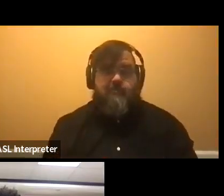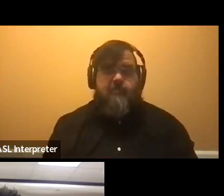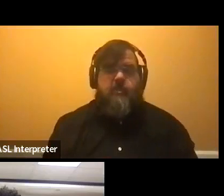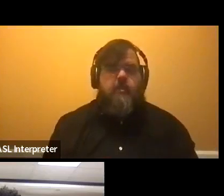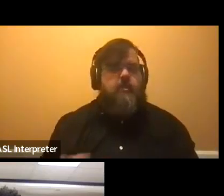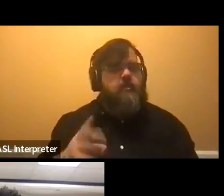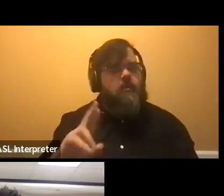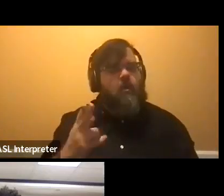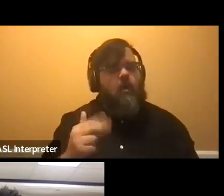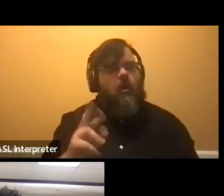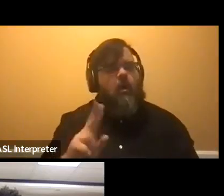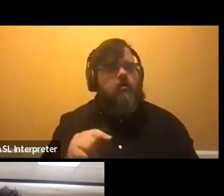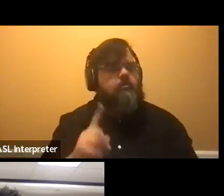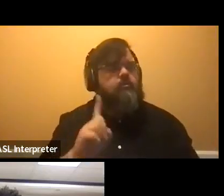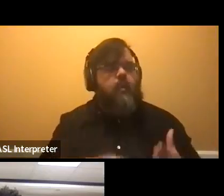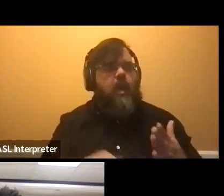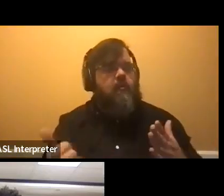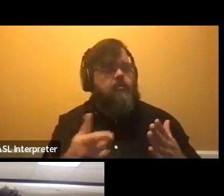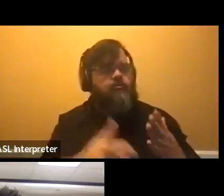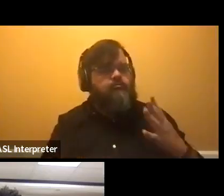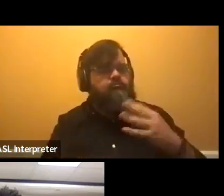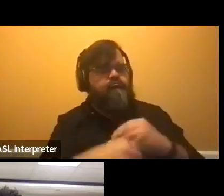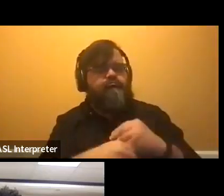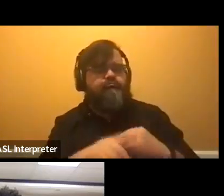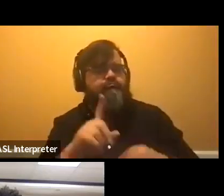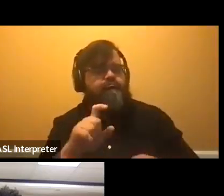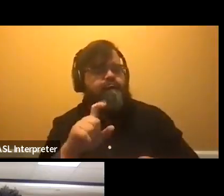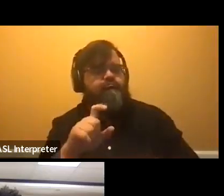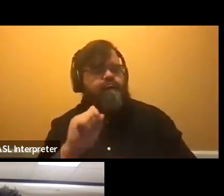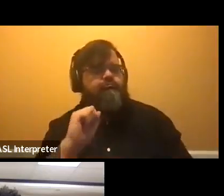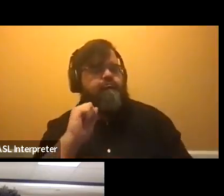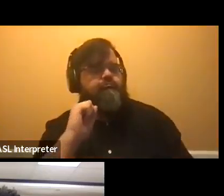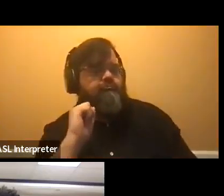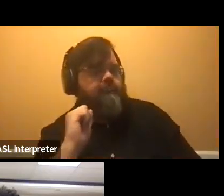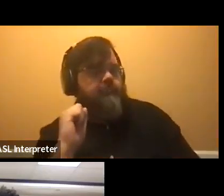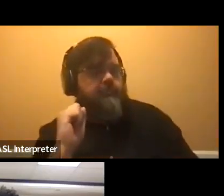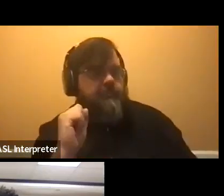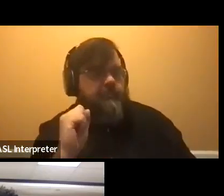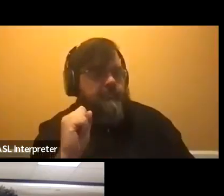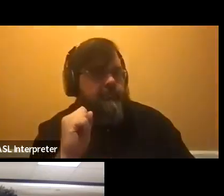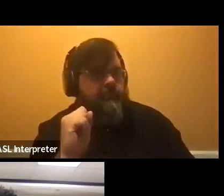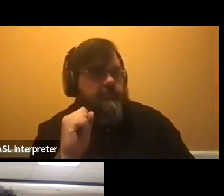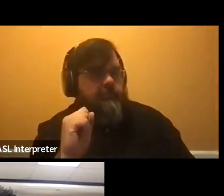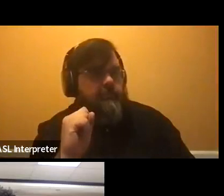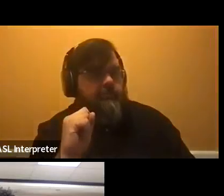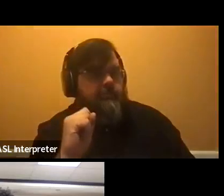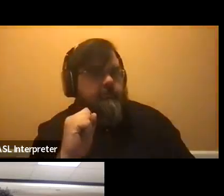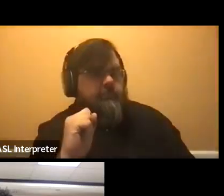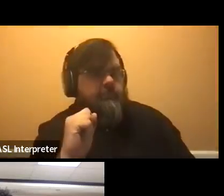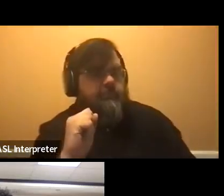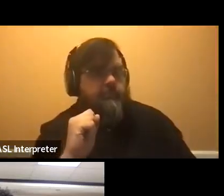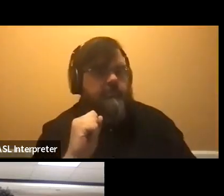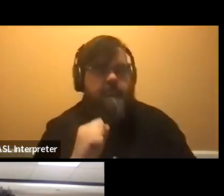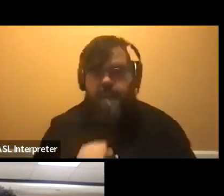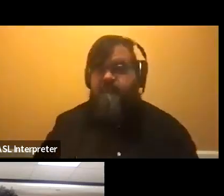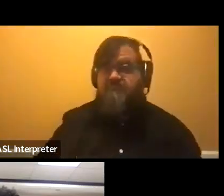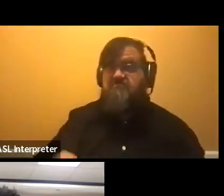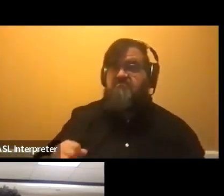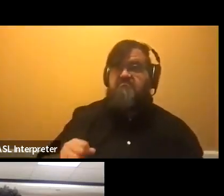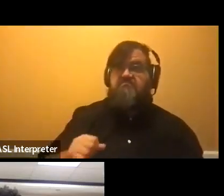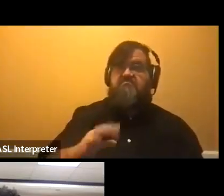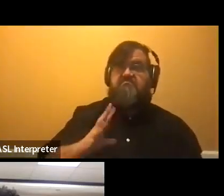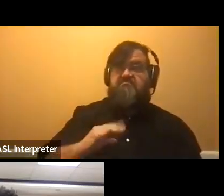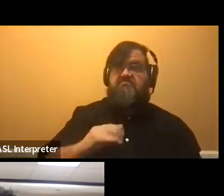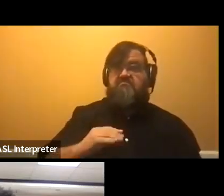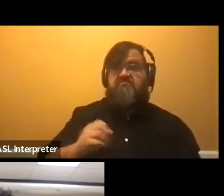Dr. Hart, what other tips do you have other tips that you would give students when submitting a resume? You had a lot of great tips and you